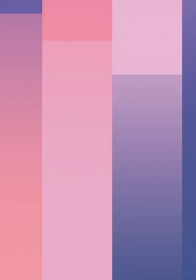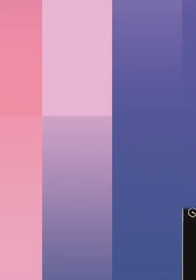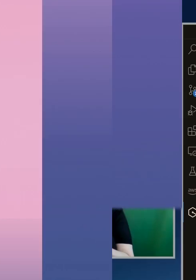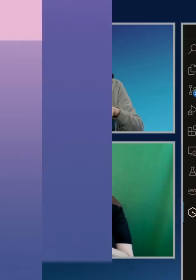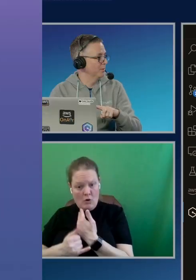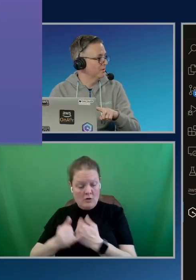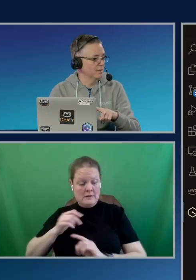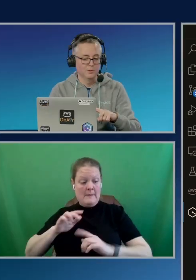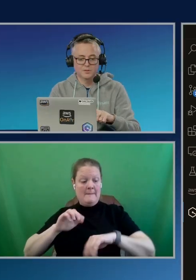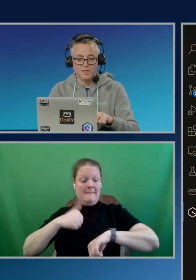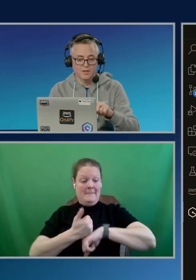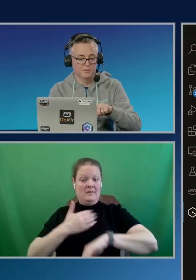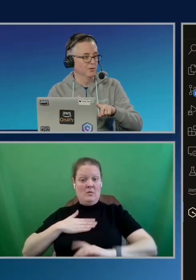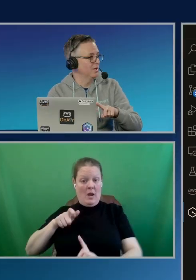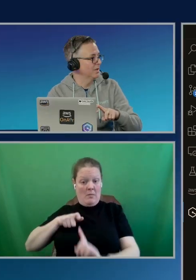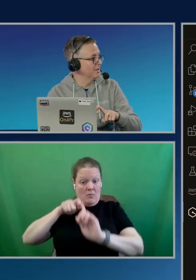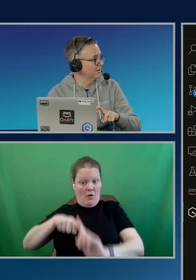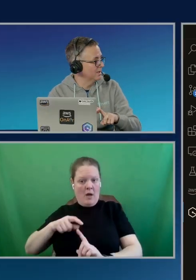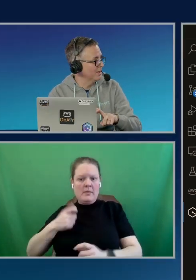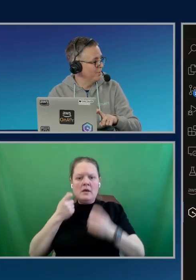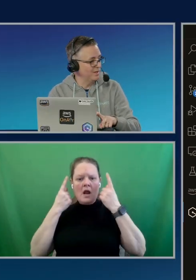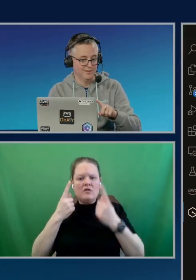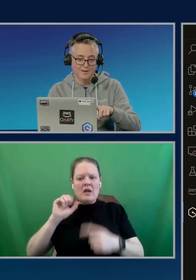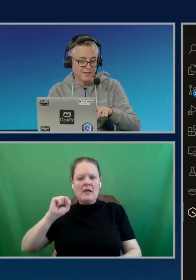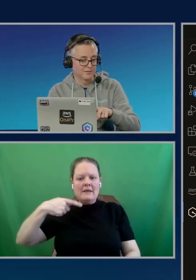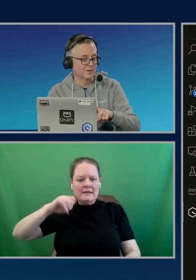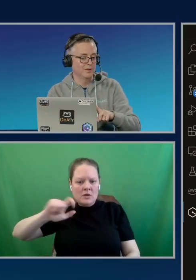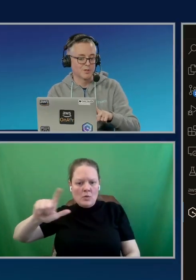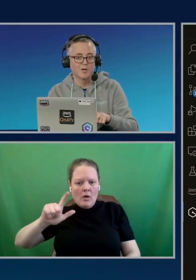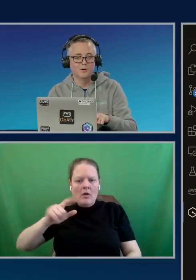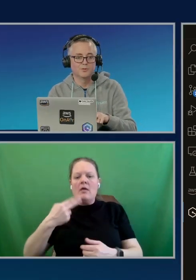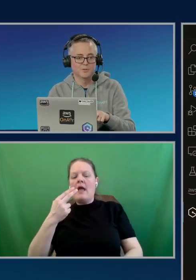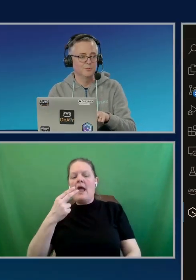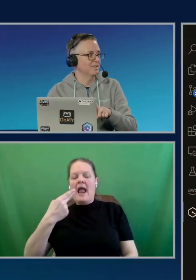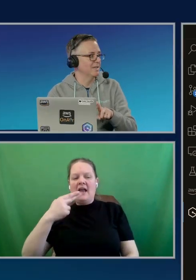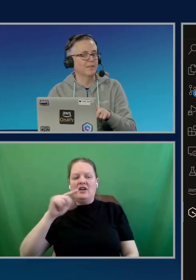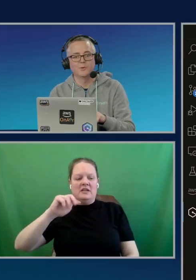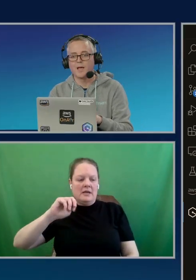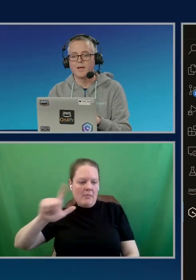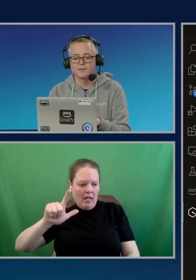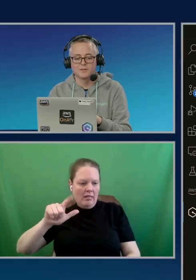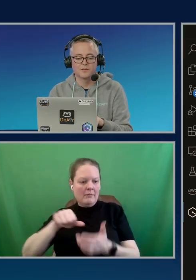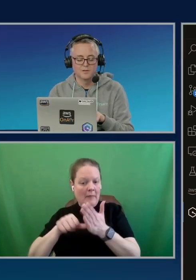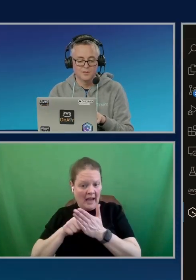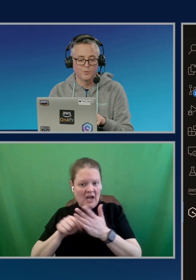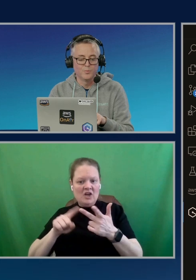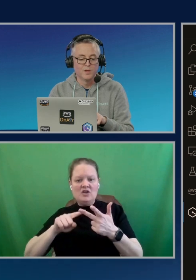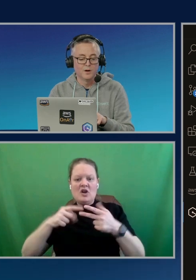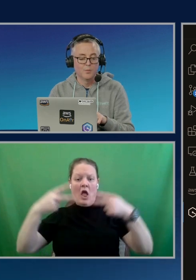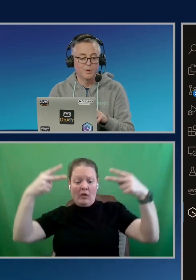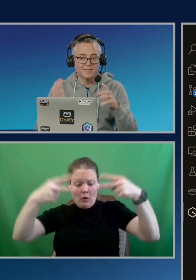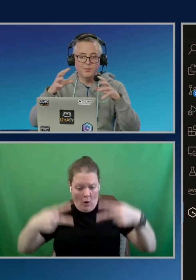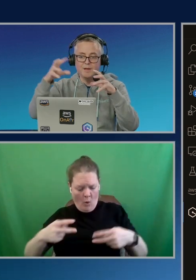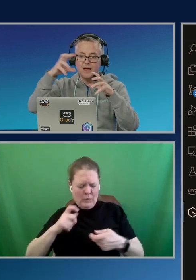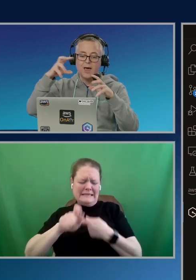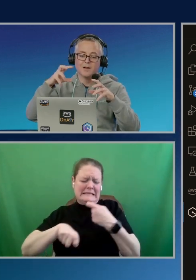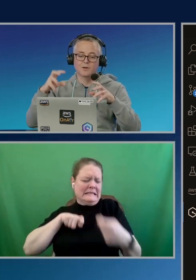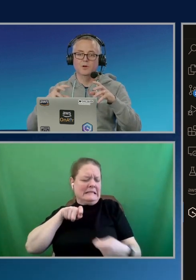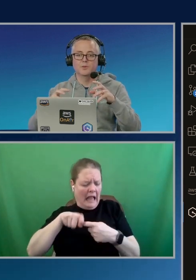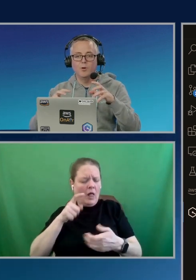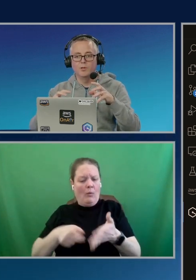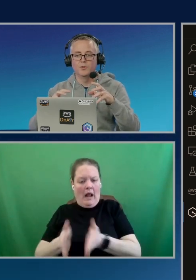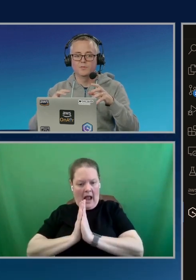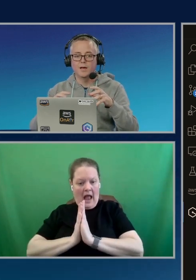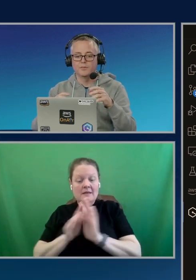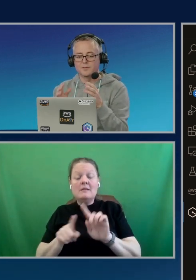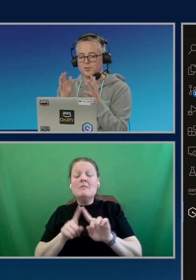Right. it understands what the SQL looks like. It's looking at the HTML page. And it's looking at the code. So, it's doing exactly what I asked it to do. But it's able now to act